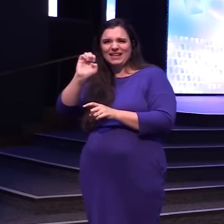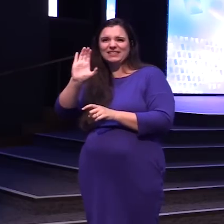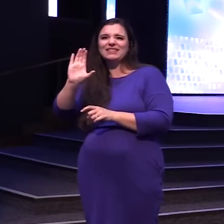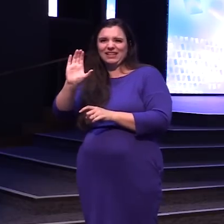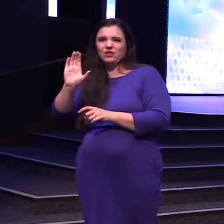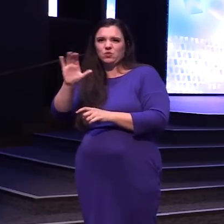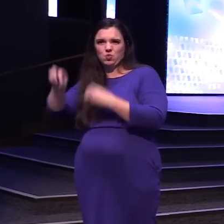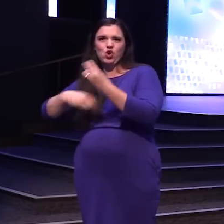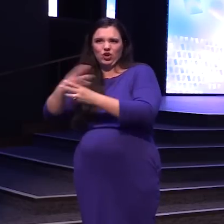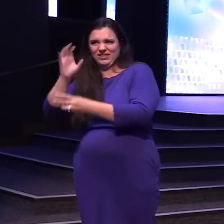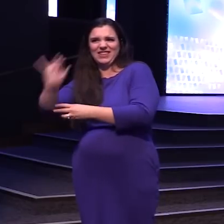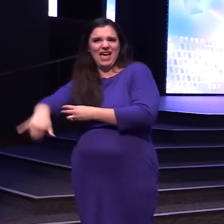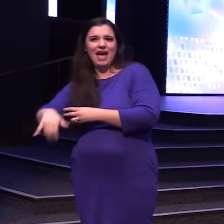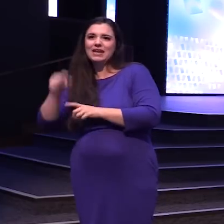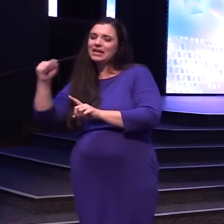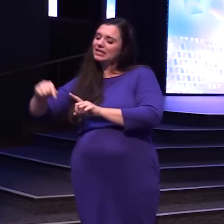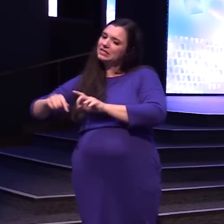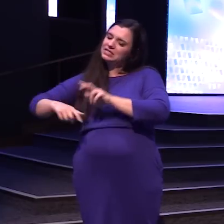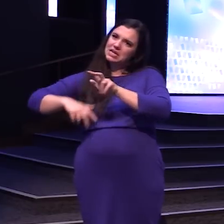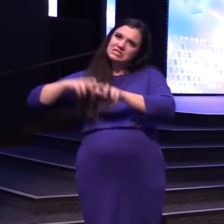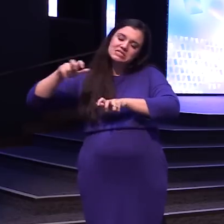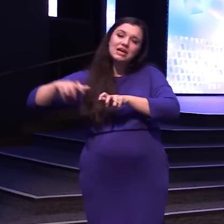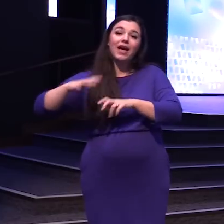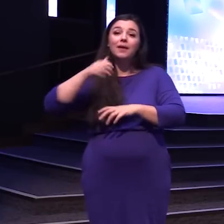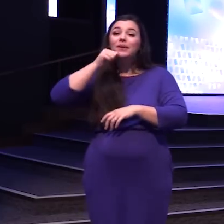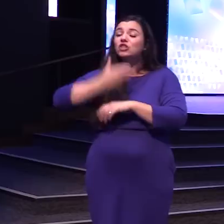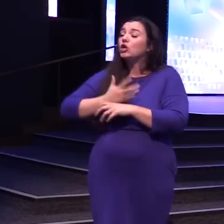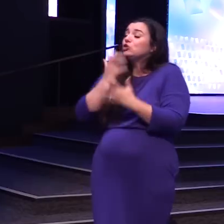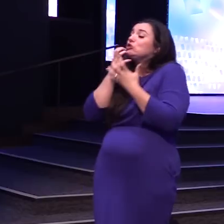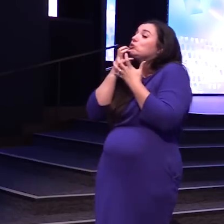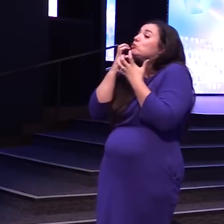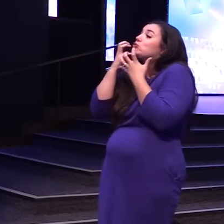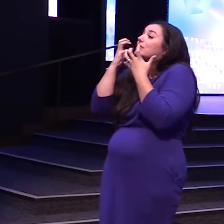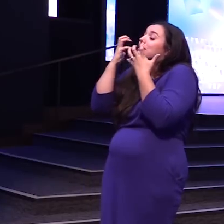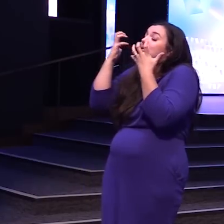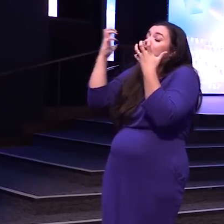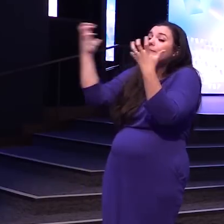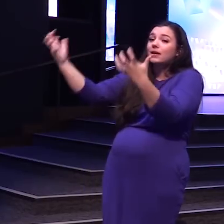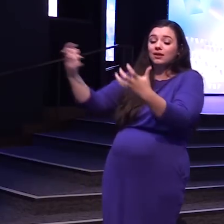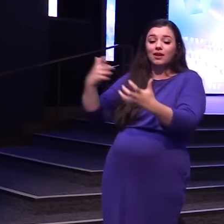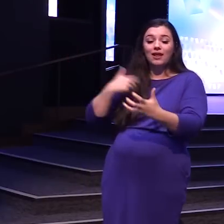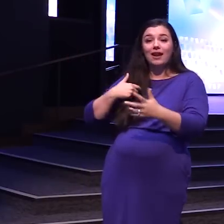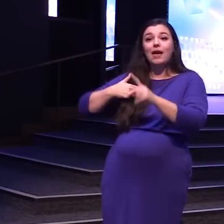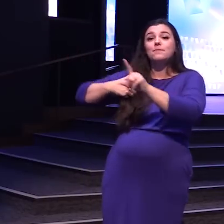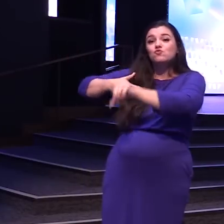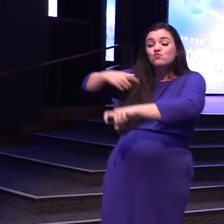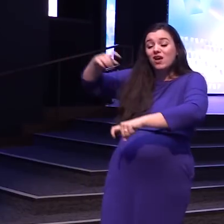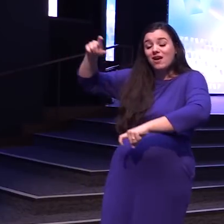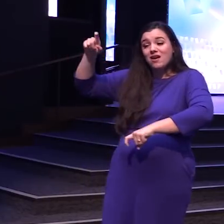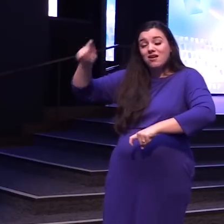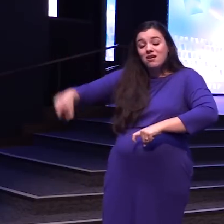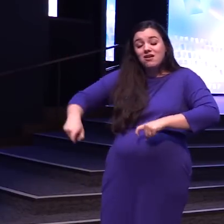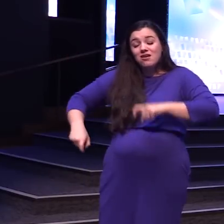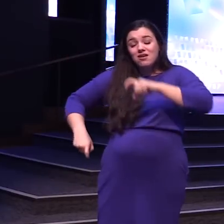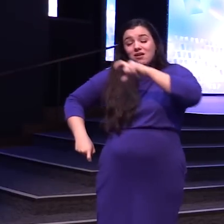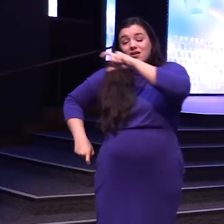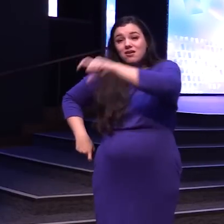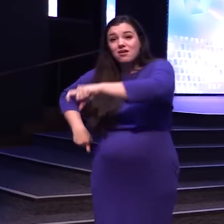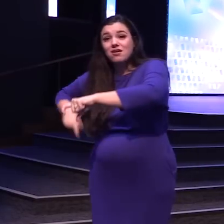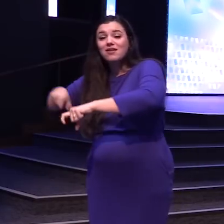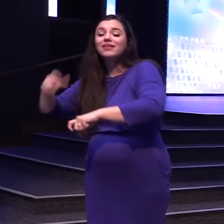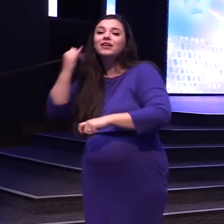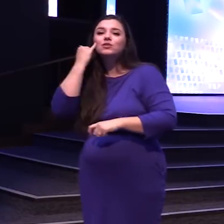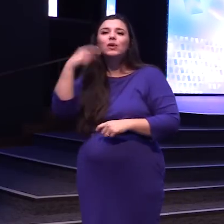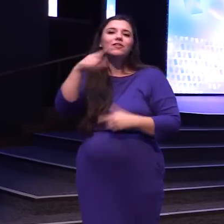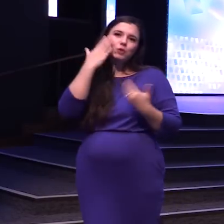And it's just Going to town And she is Screaming I am Running And if you